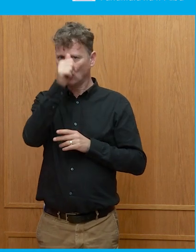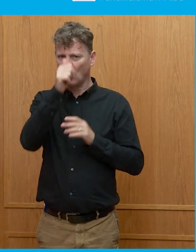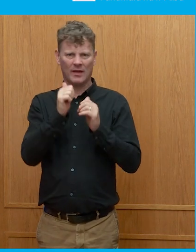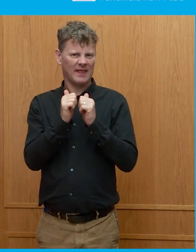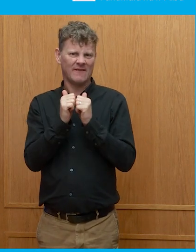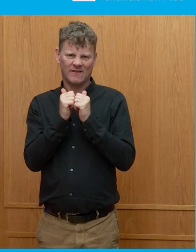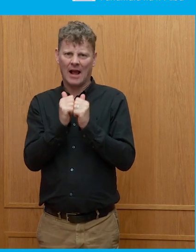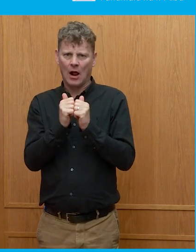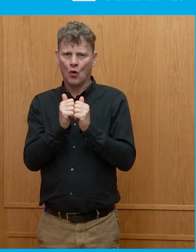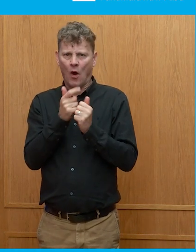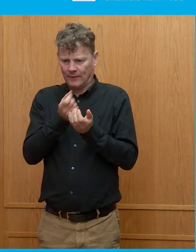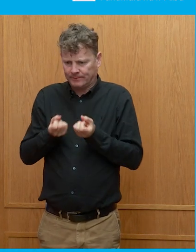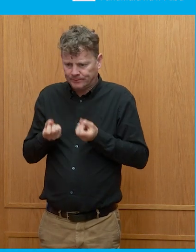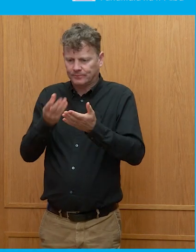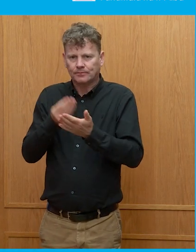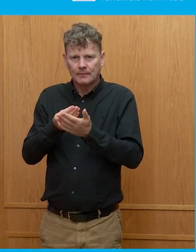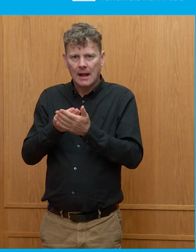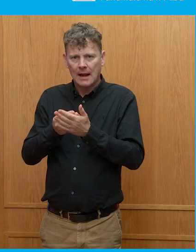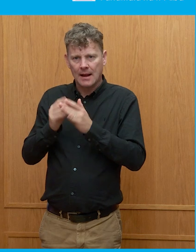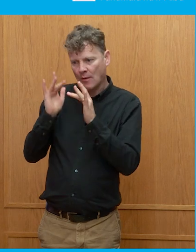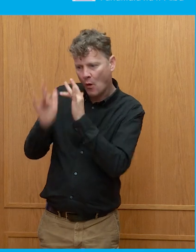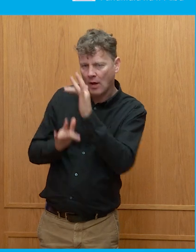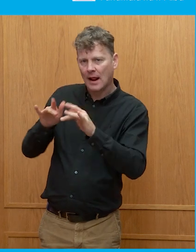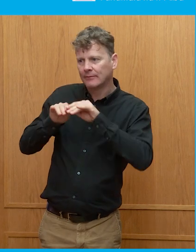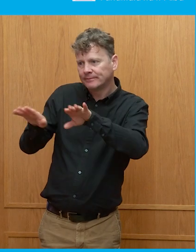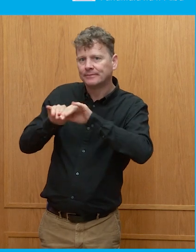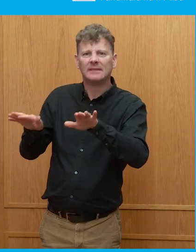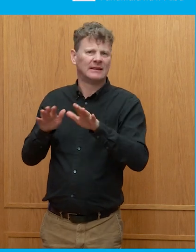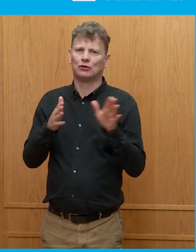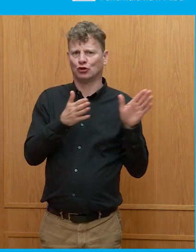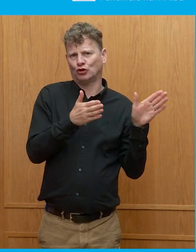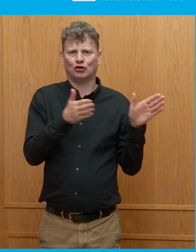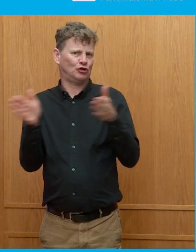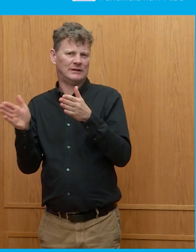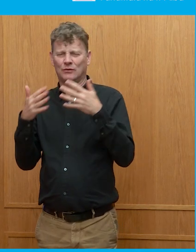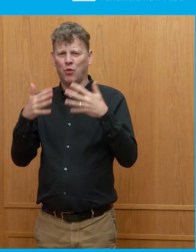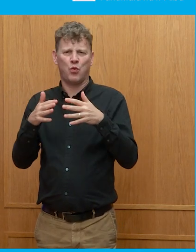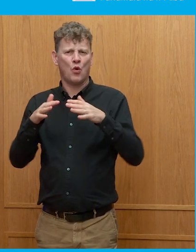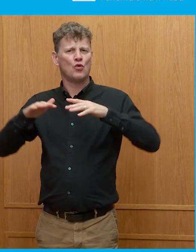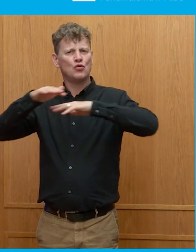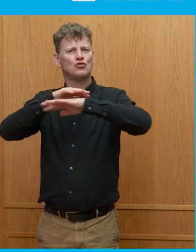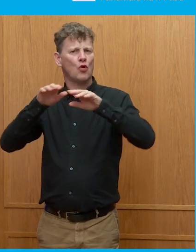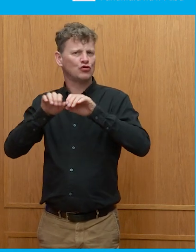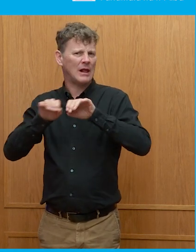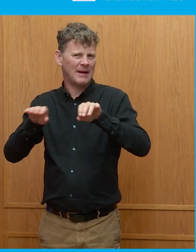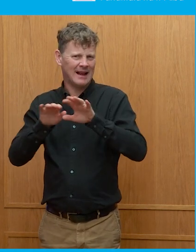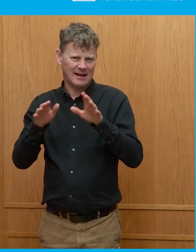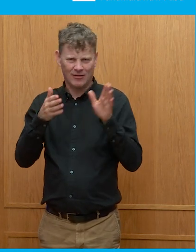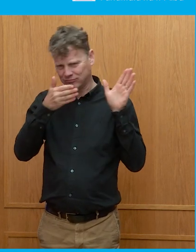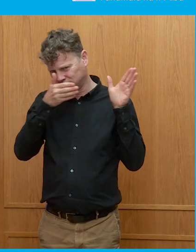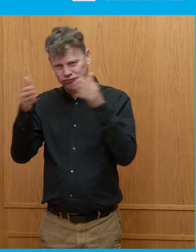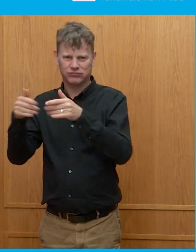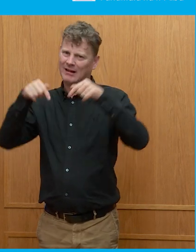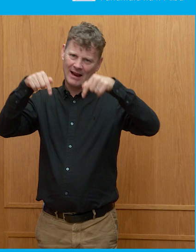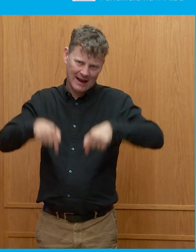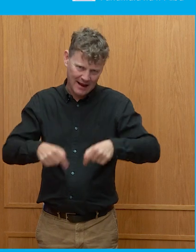that they, you know, the money that they spend. And there's a huge shift. I mean, there's a huge shift to social media. Uh, you see it here, you see it, uh,